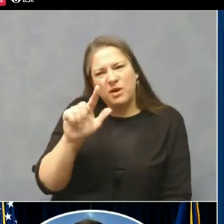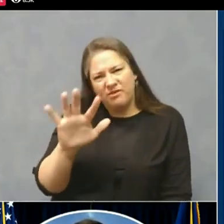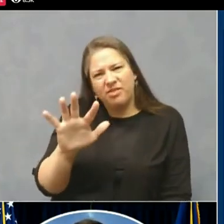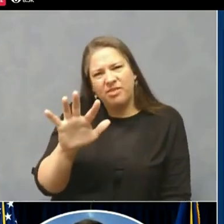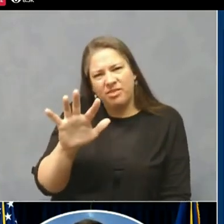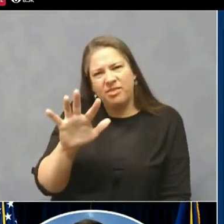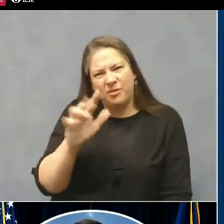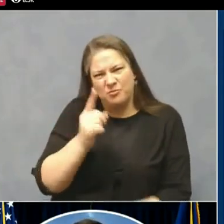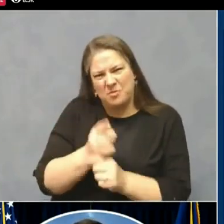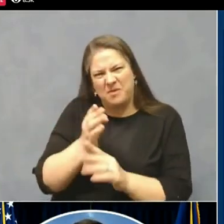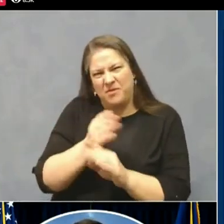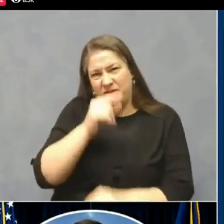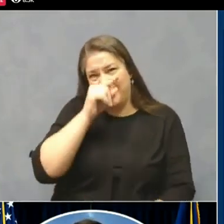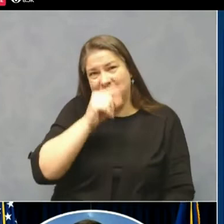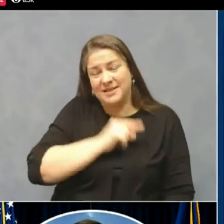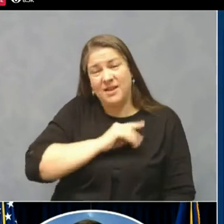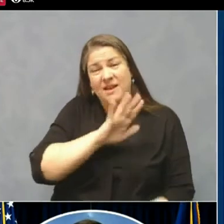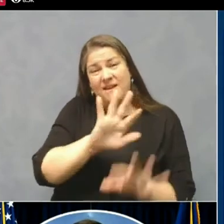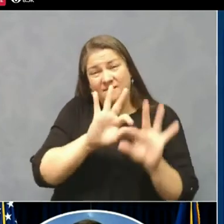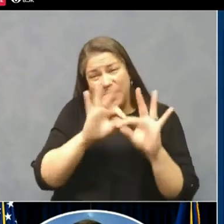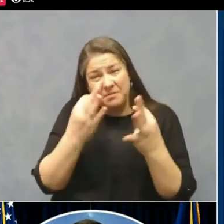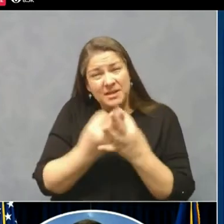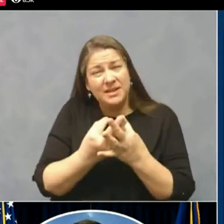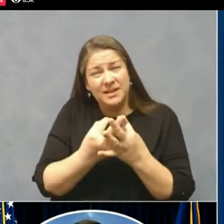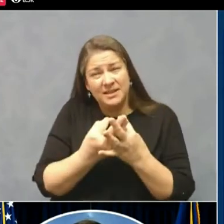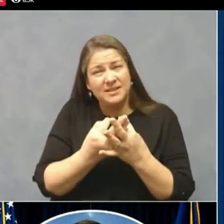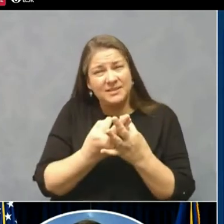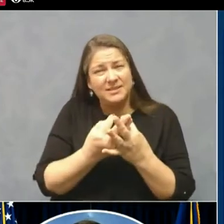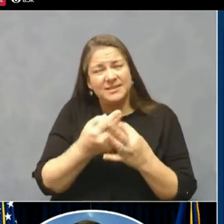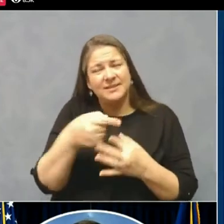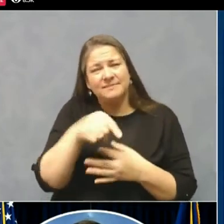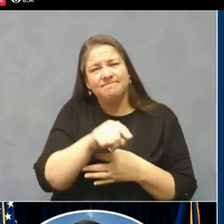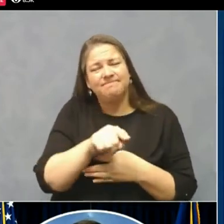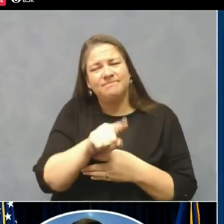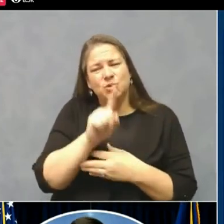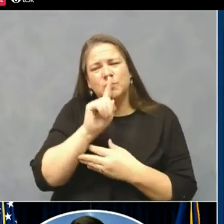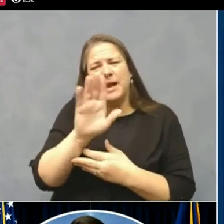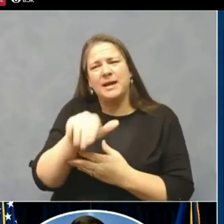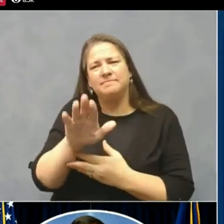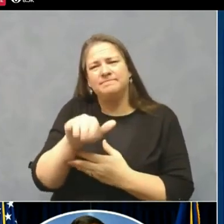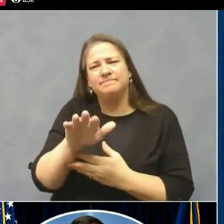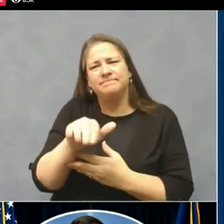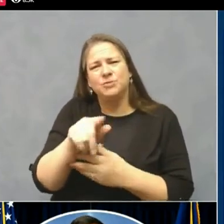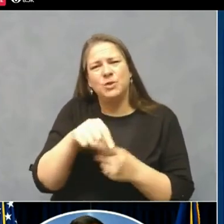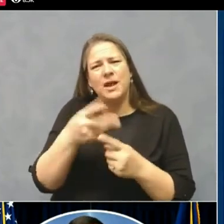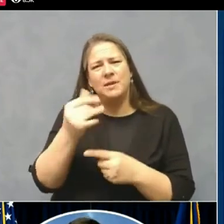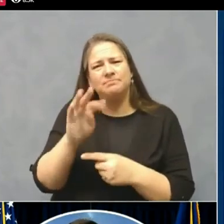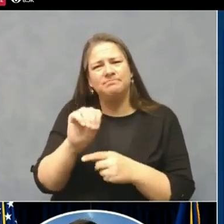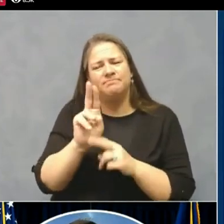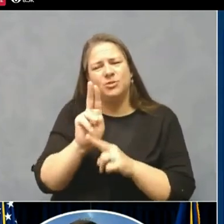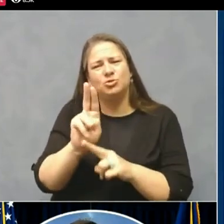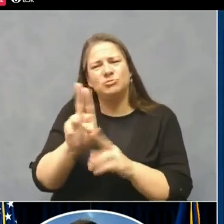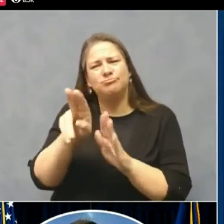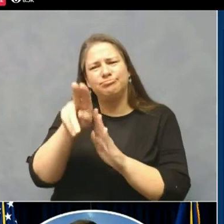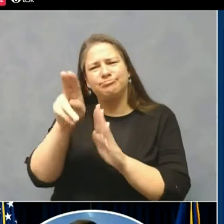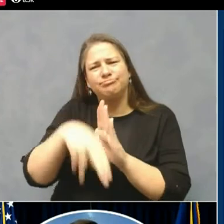Michael's family and loved ones were able to say goodbye. The rain cleared right before his burial.